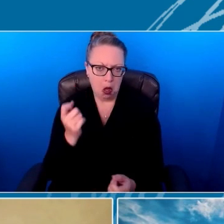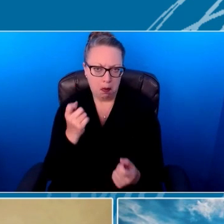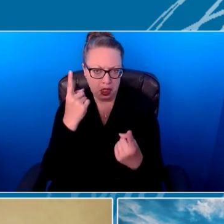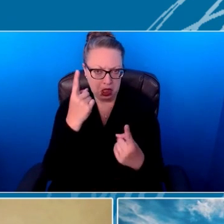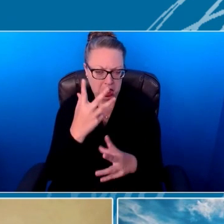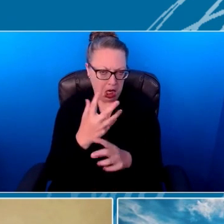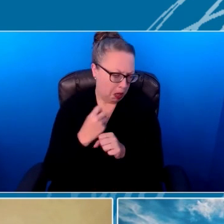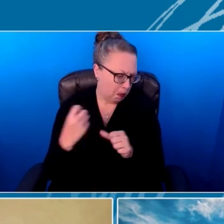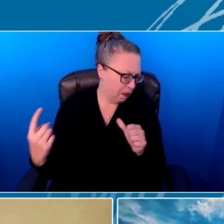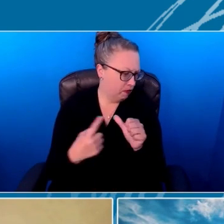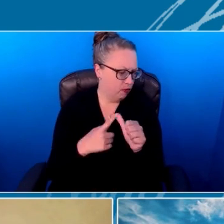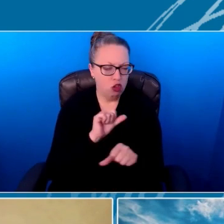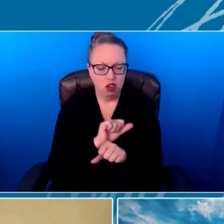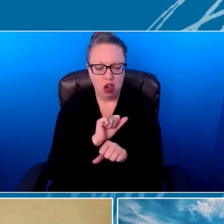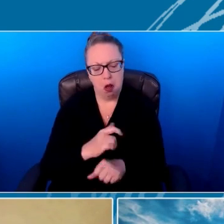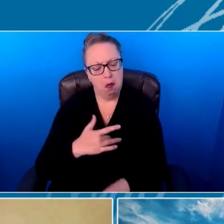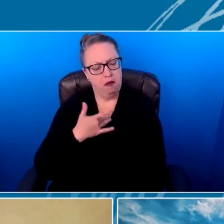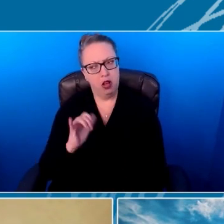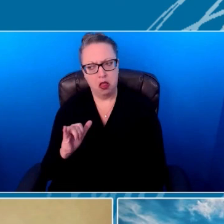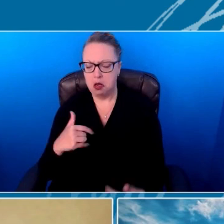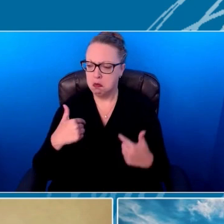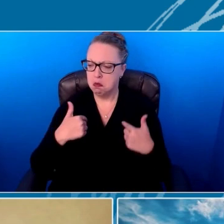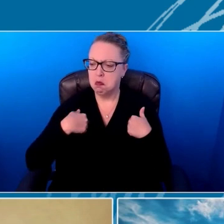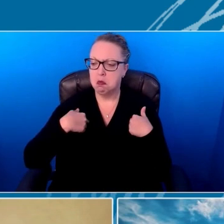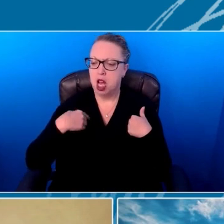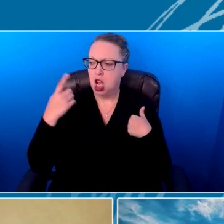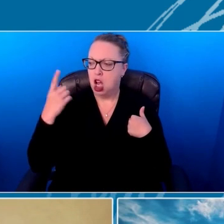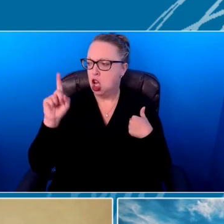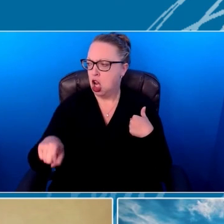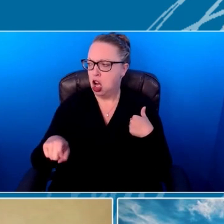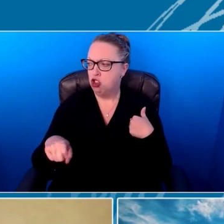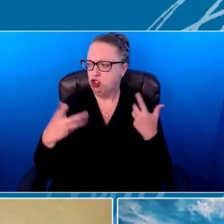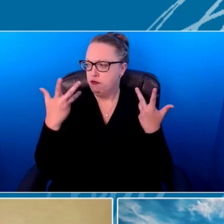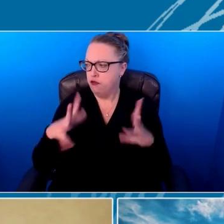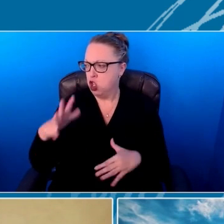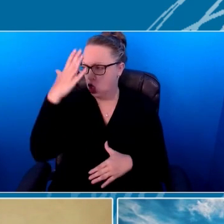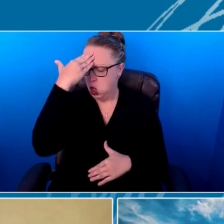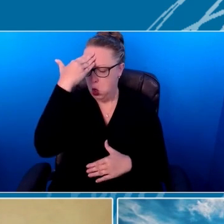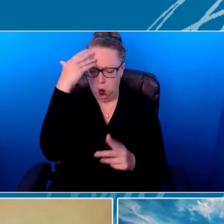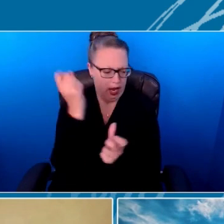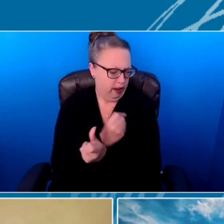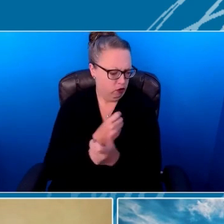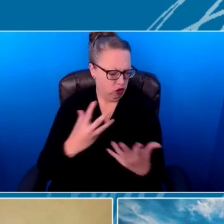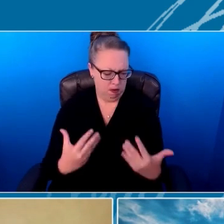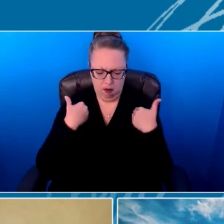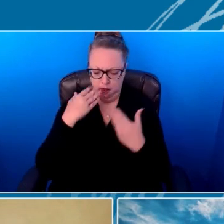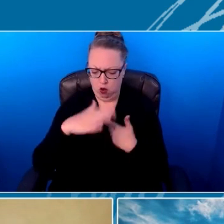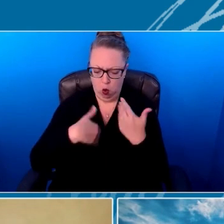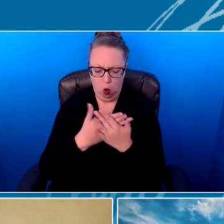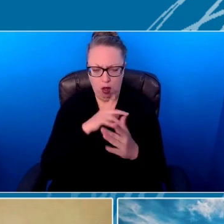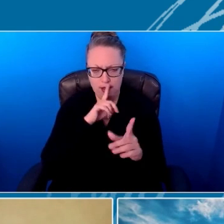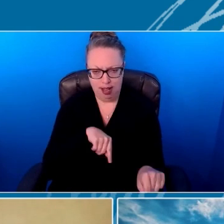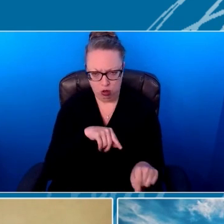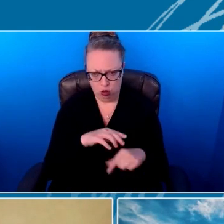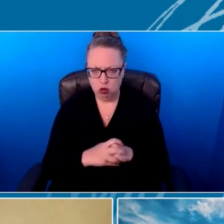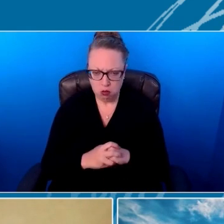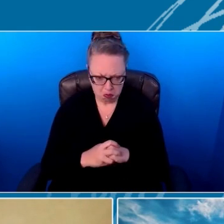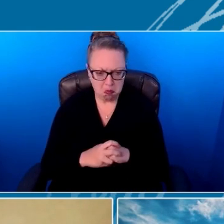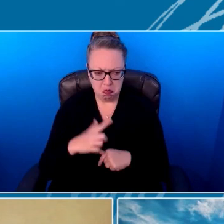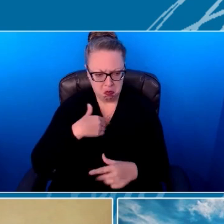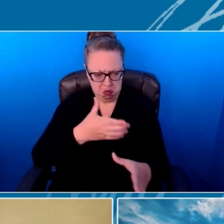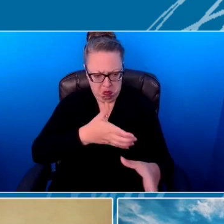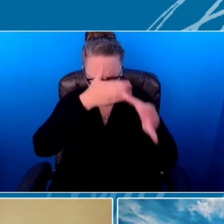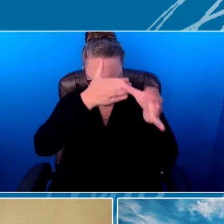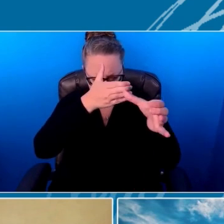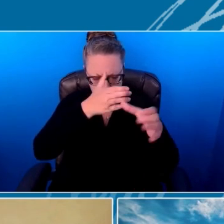should know everything. I thought that I should have all the answers. Now, it didn't take me too long, you know,